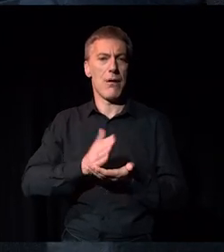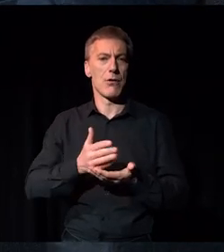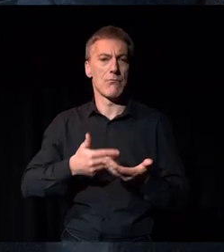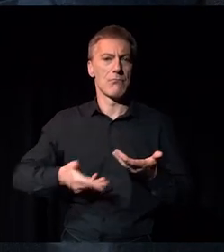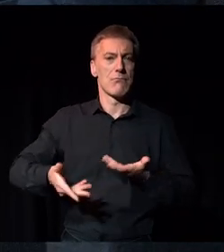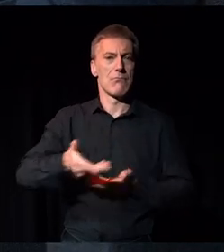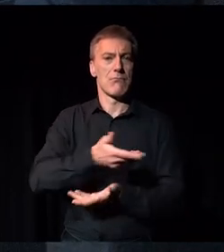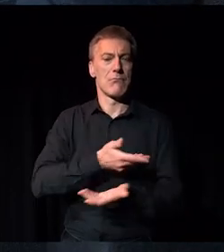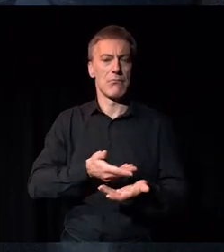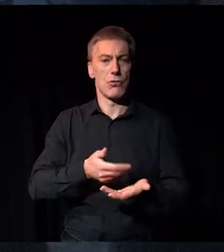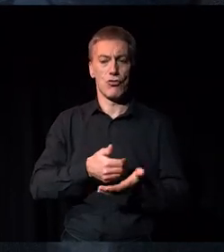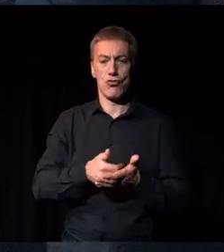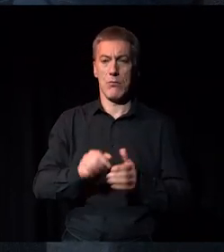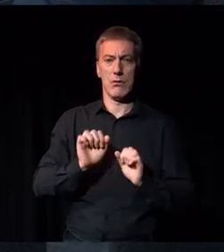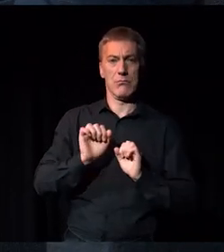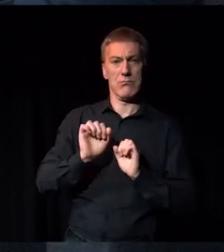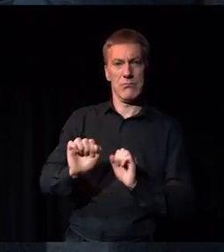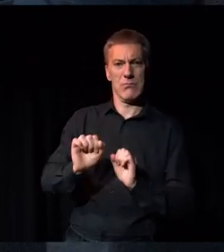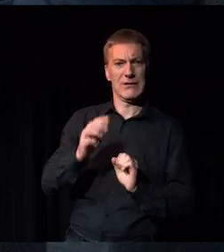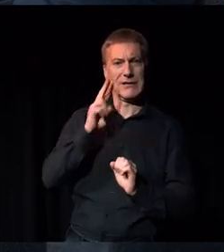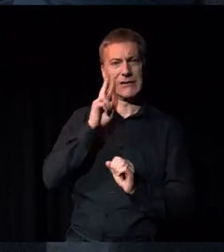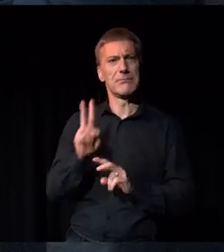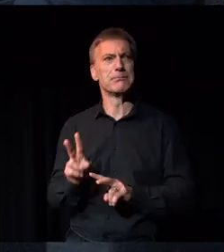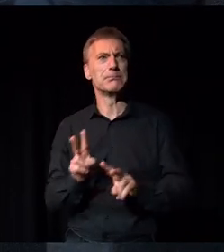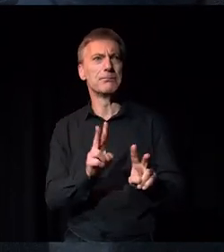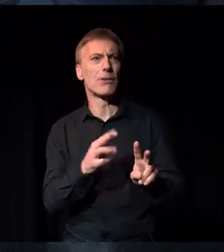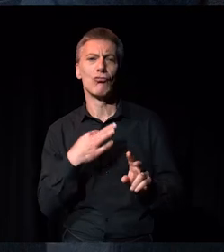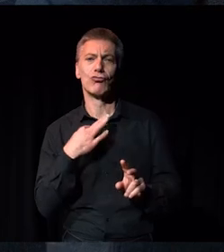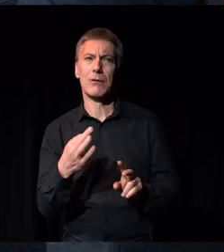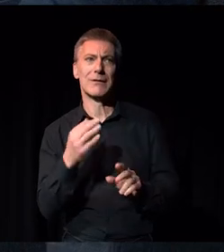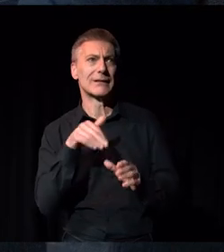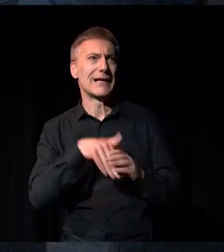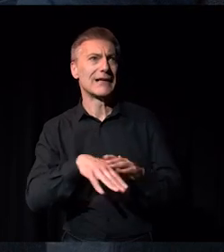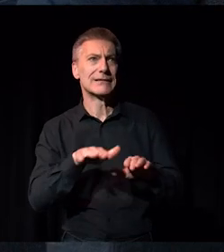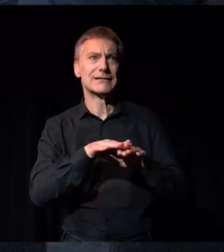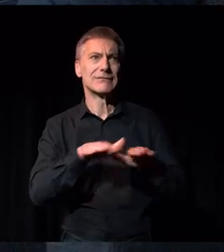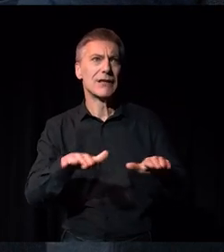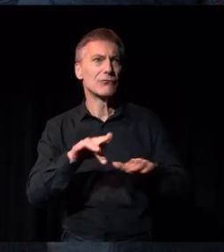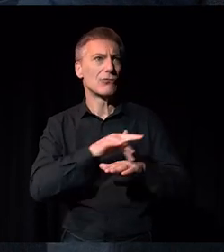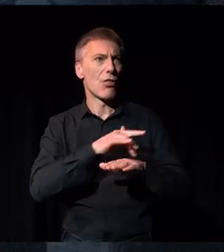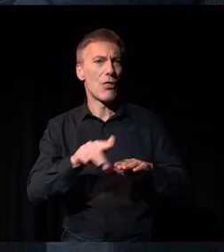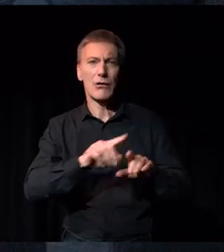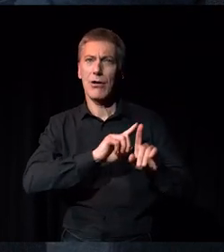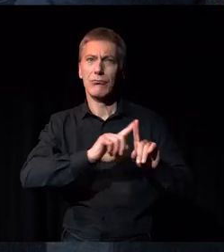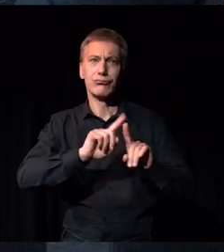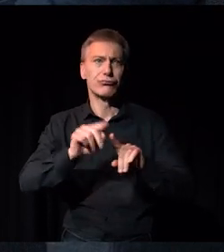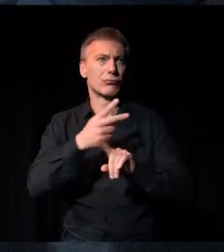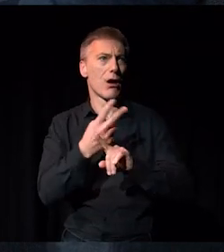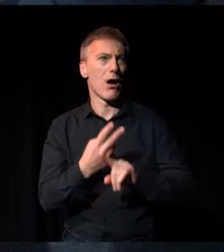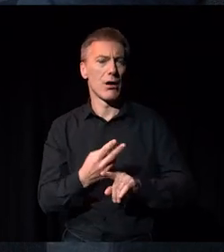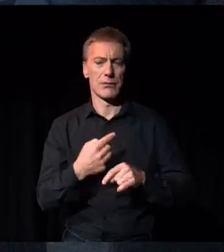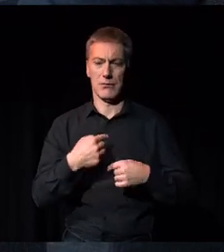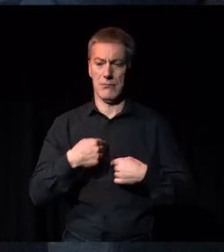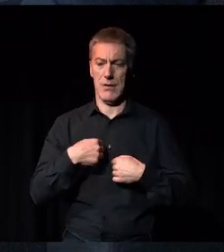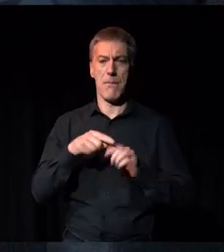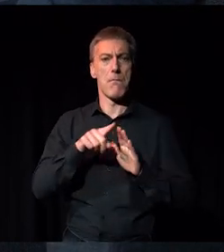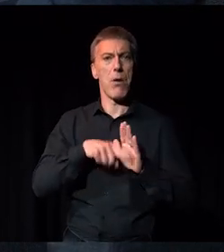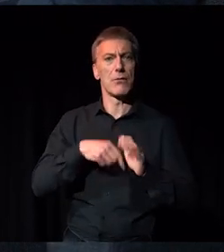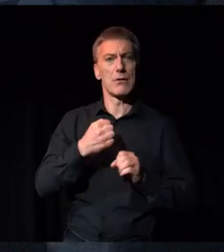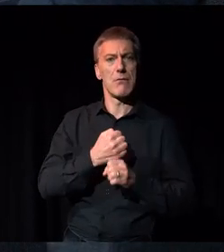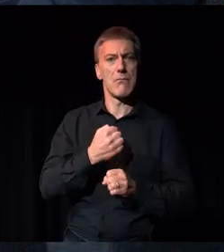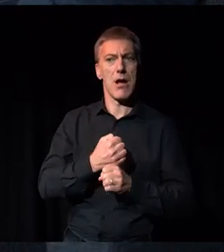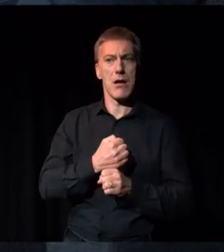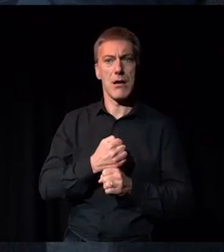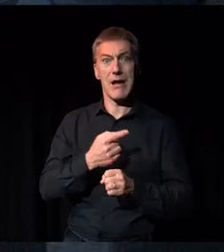represented on our stages and our galleries and our museums. And certainly from my perspective, as a policymaker, if you're one of our